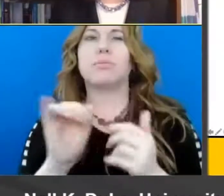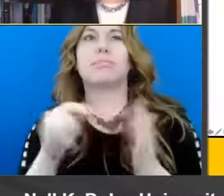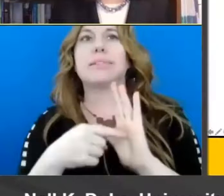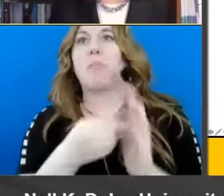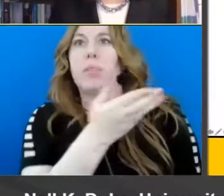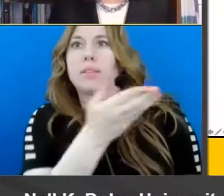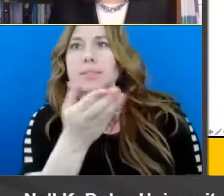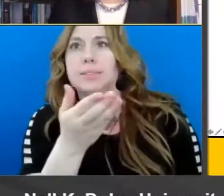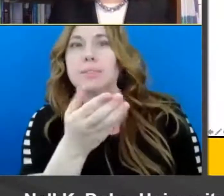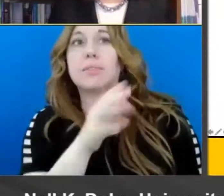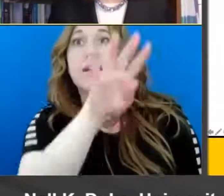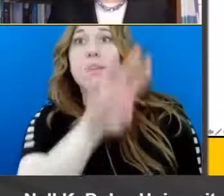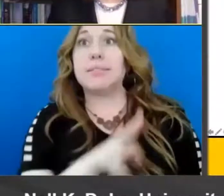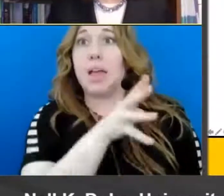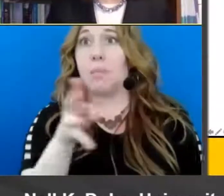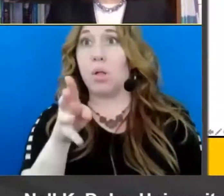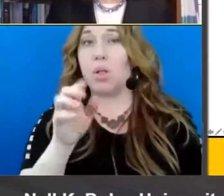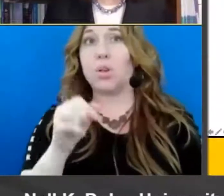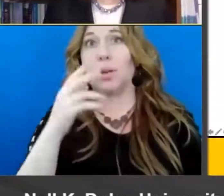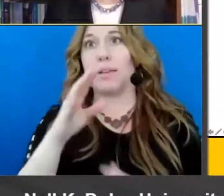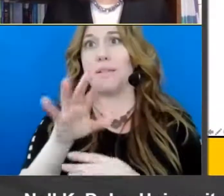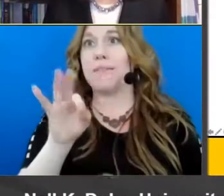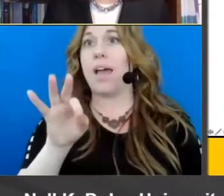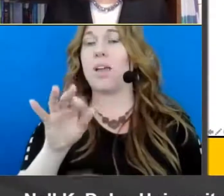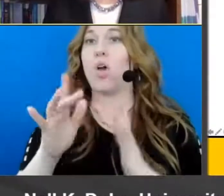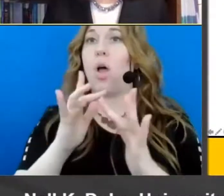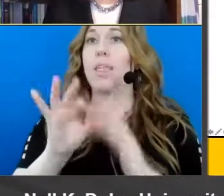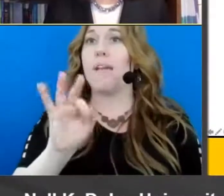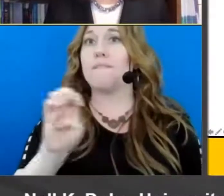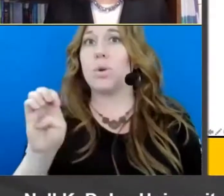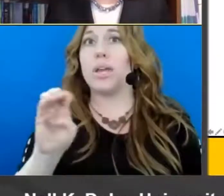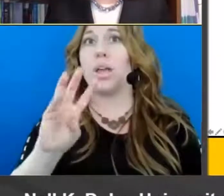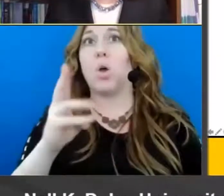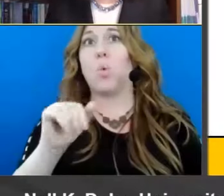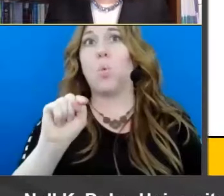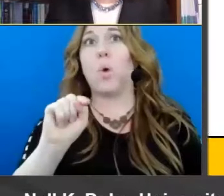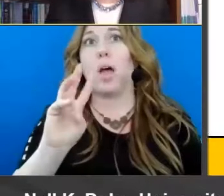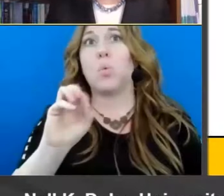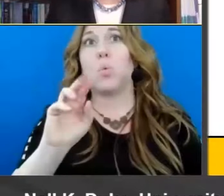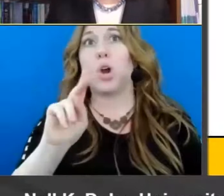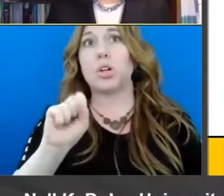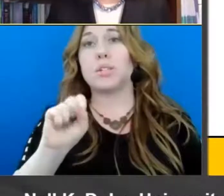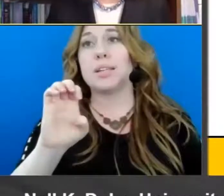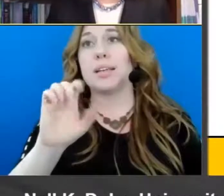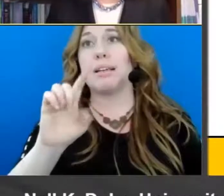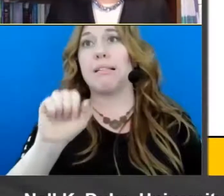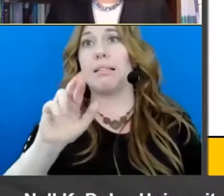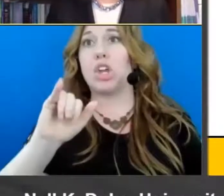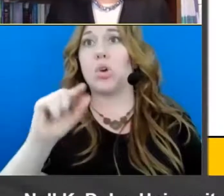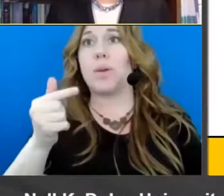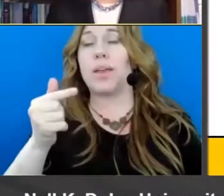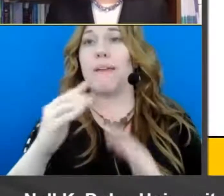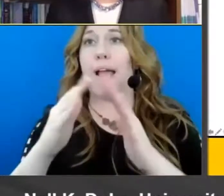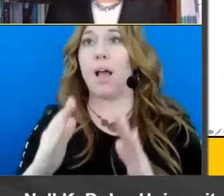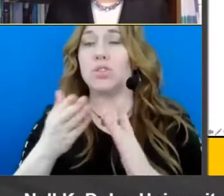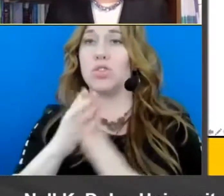this is a table that's available free online at the what works clearinghouse um through the united states institute of education sciences